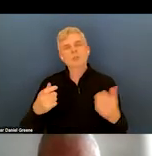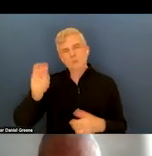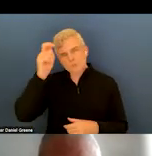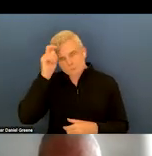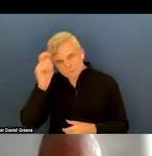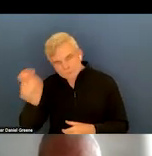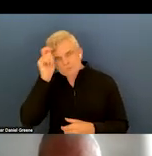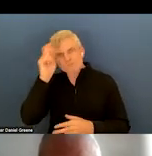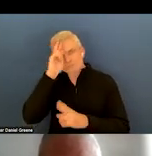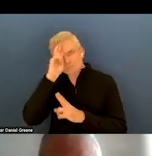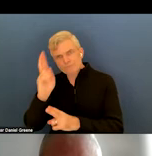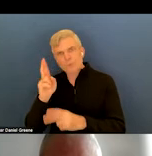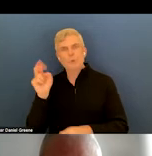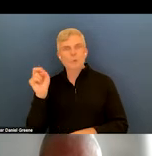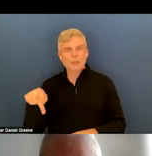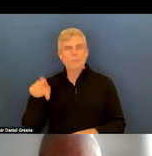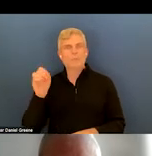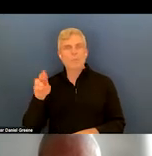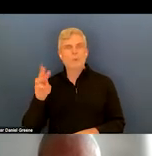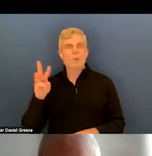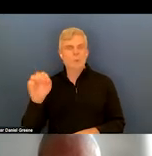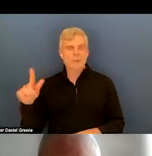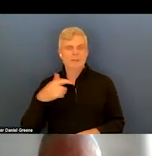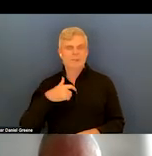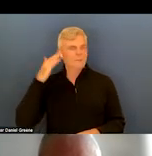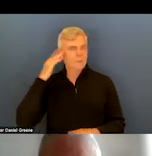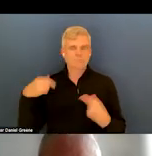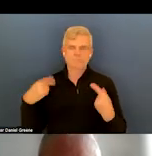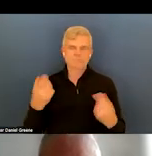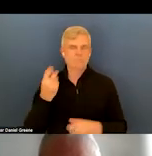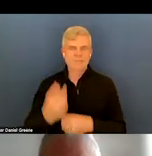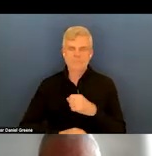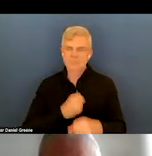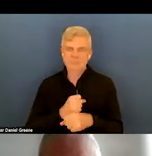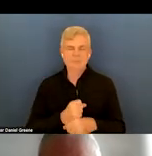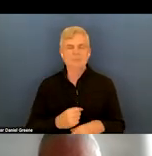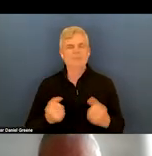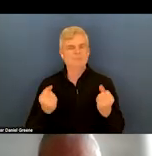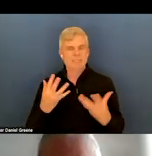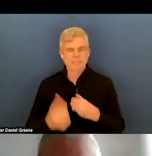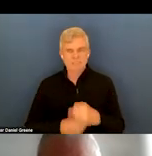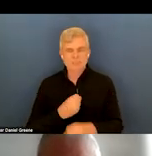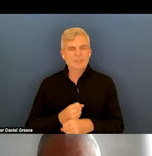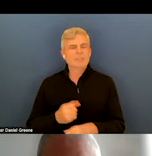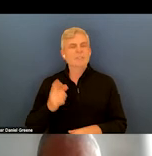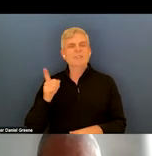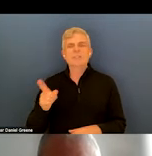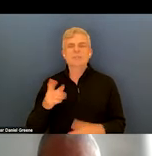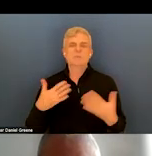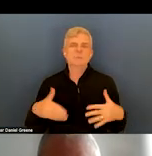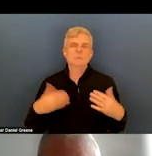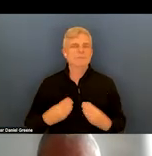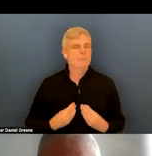Representative Orwell, who I've known for many years now to be one of the most inspiring social worker